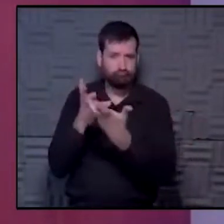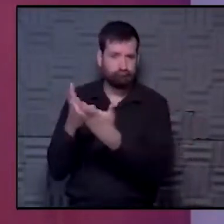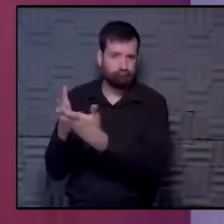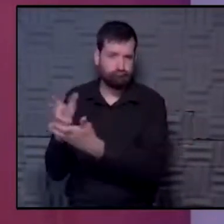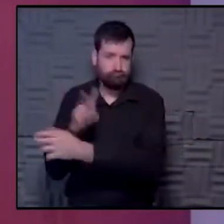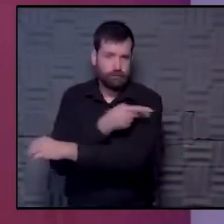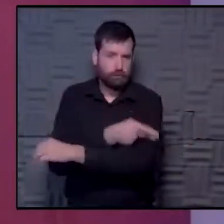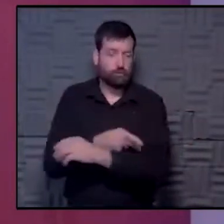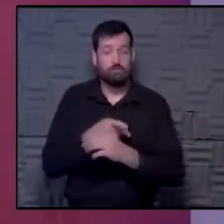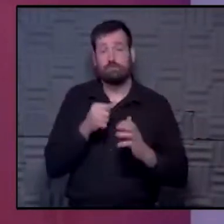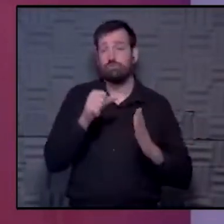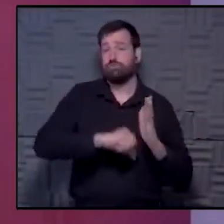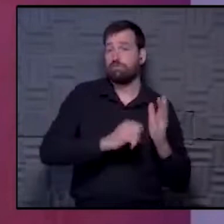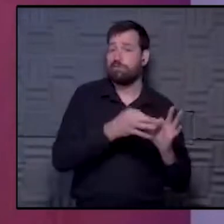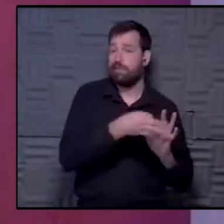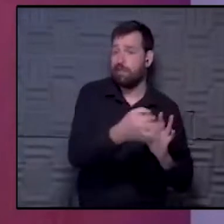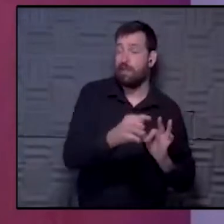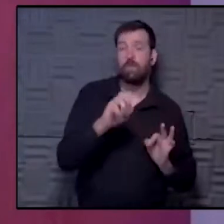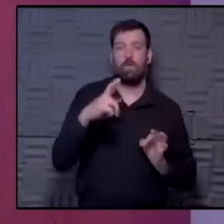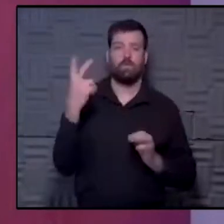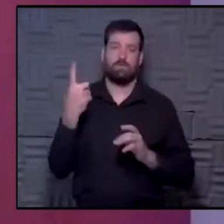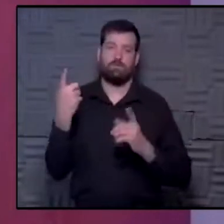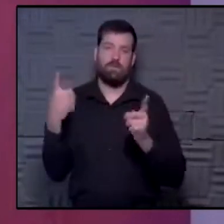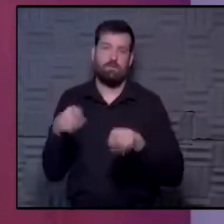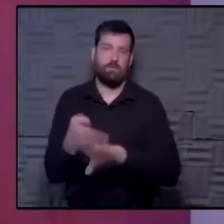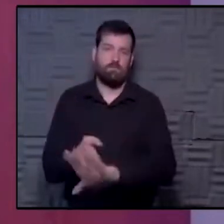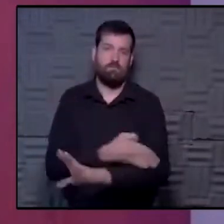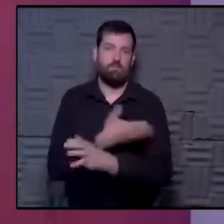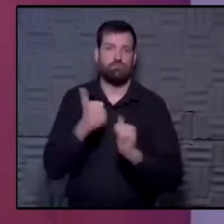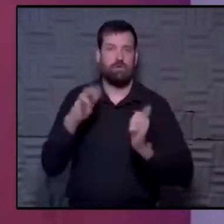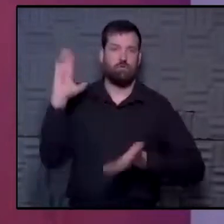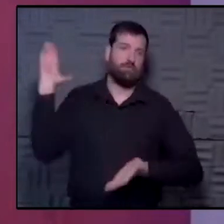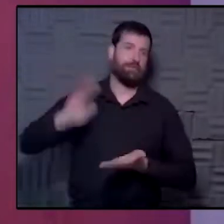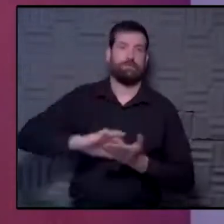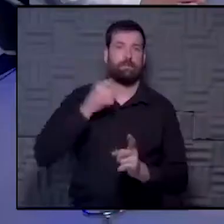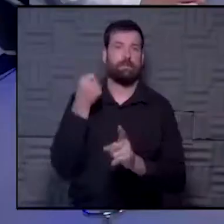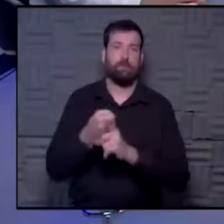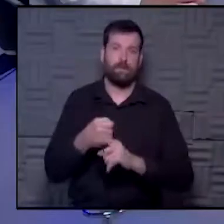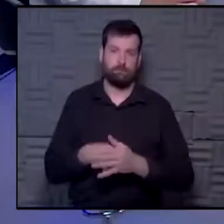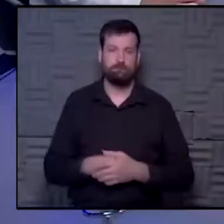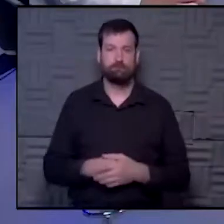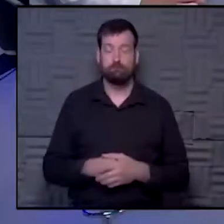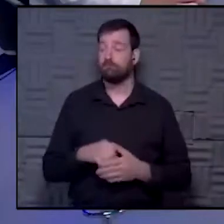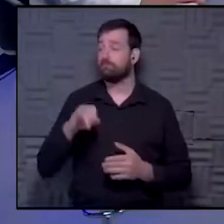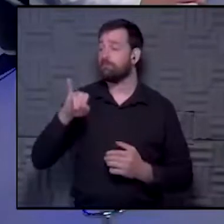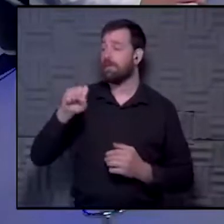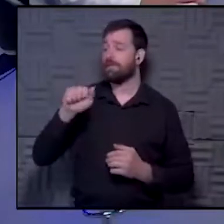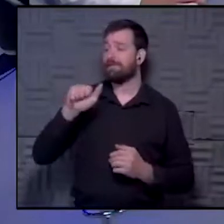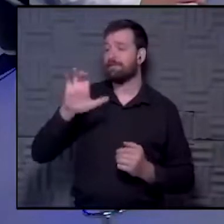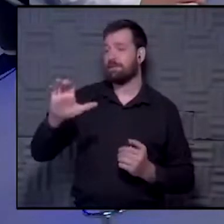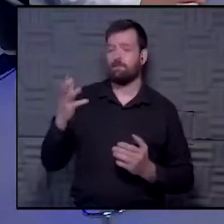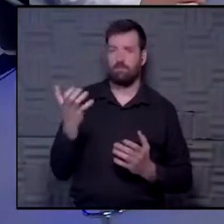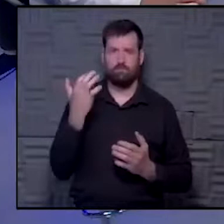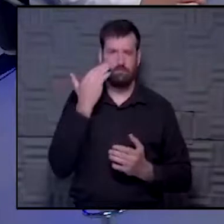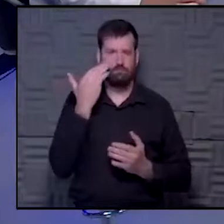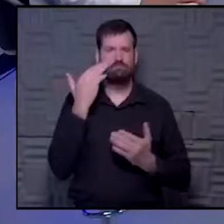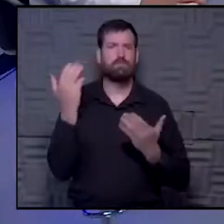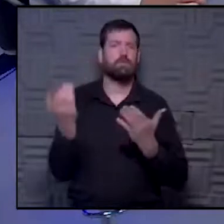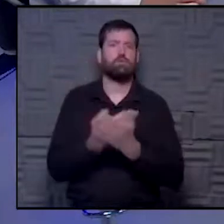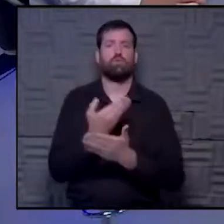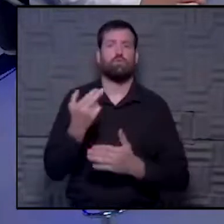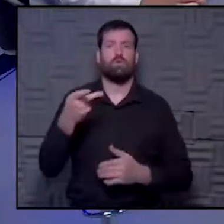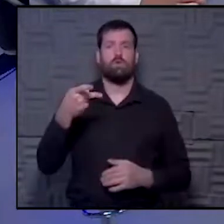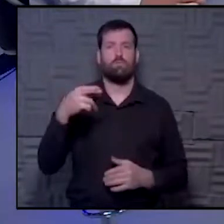if a surgery had to be delayed, either it was safe or something happened before it to try to minimize the impact. Isaac wants to know, what's the effect of the new proton